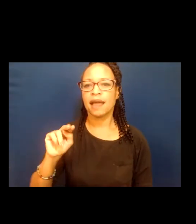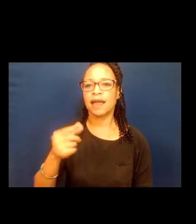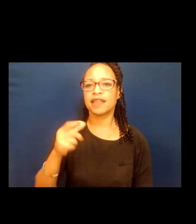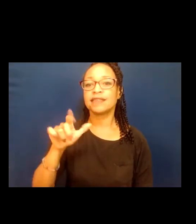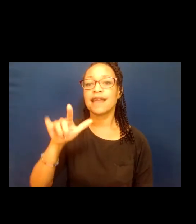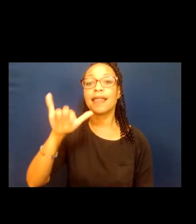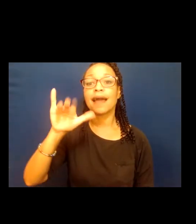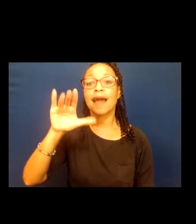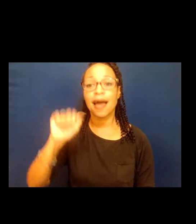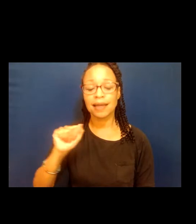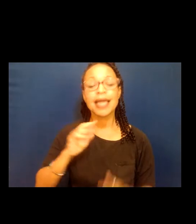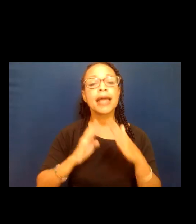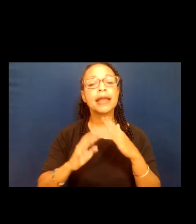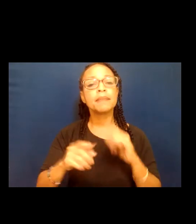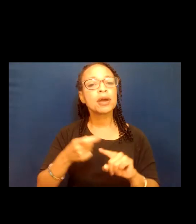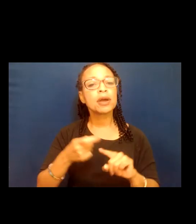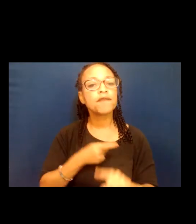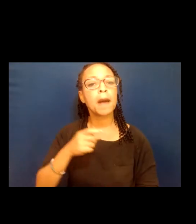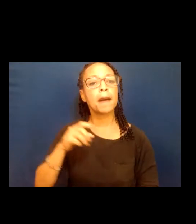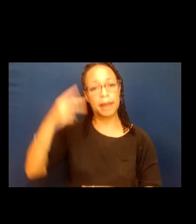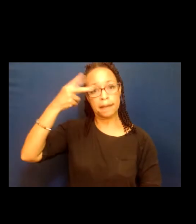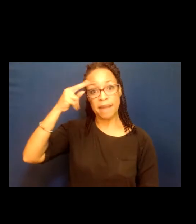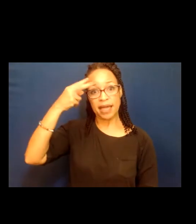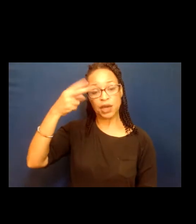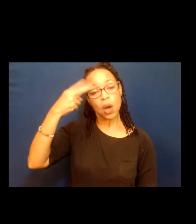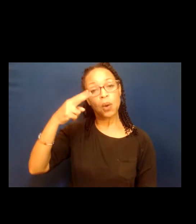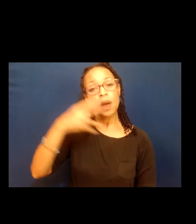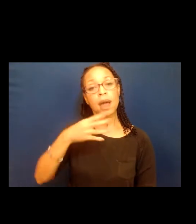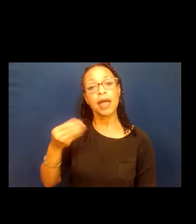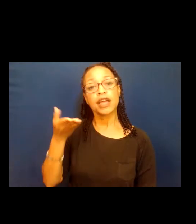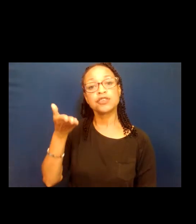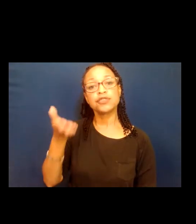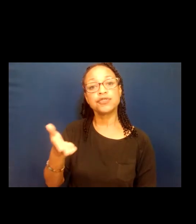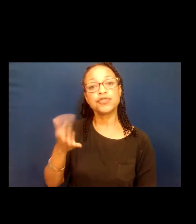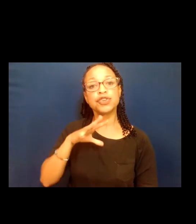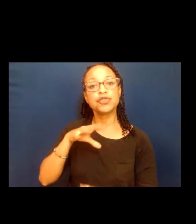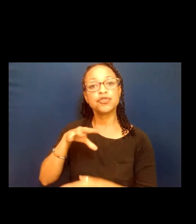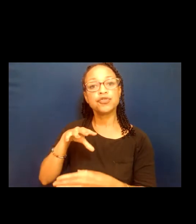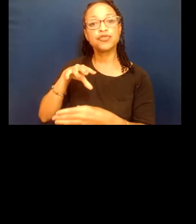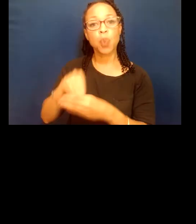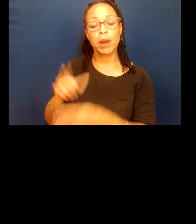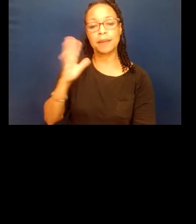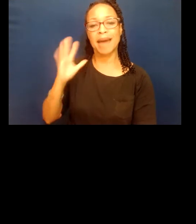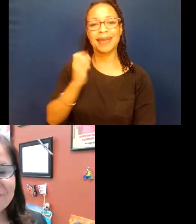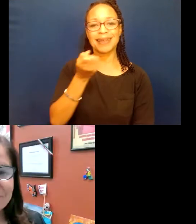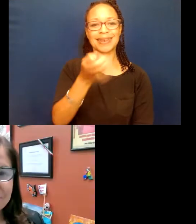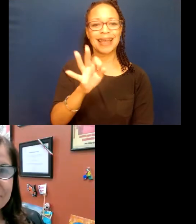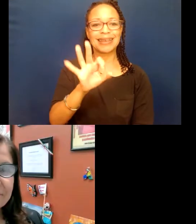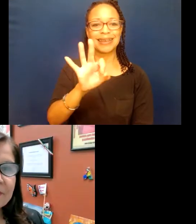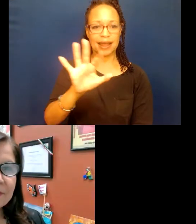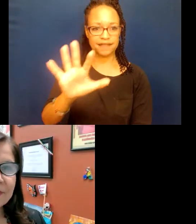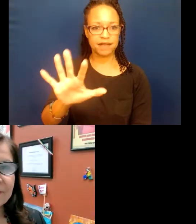Angelica is an immigrant from Durango, Mexico, and Angelica joined Chirla back in 1995